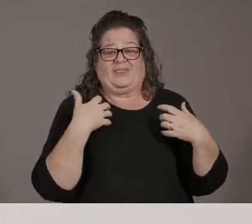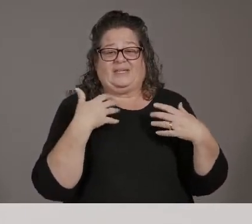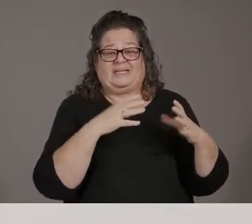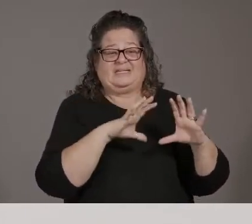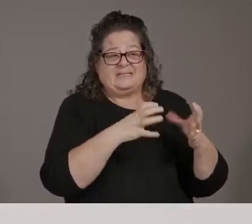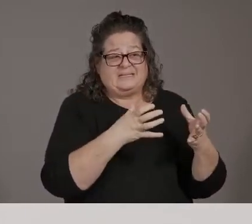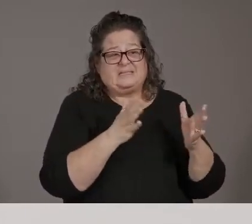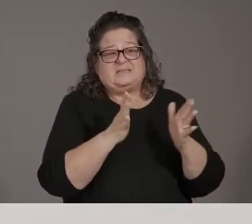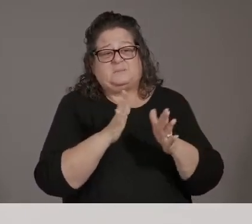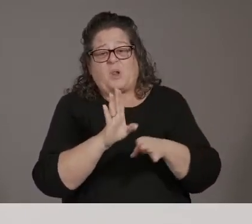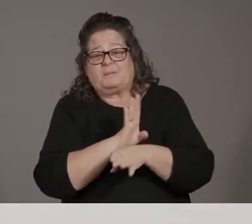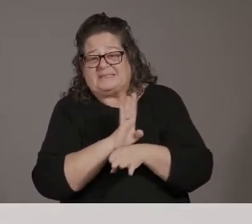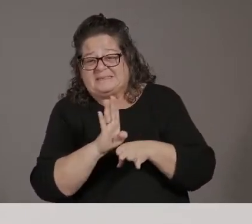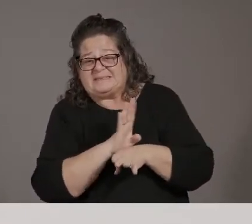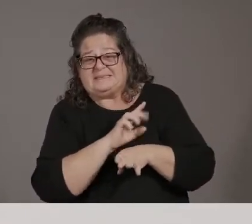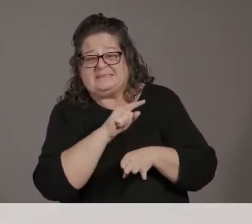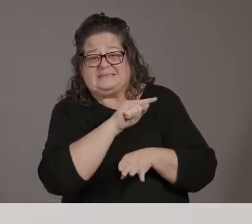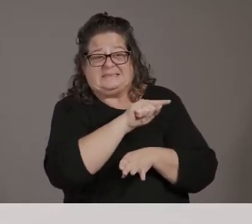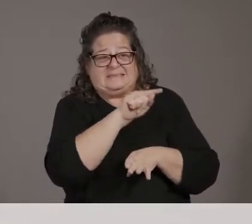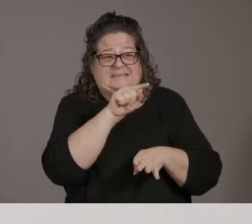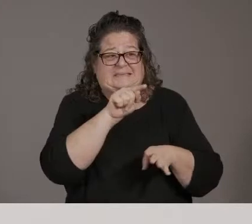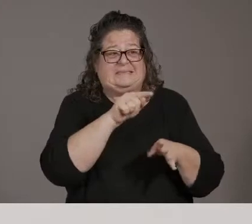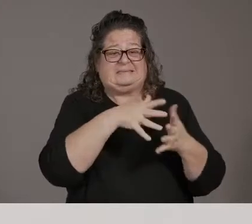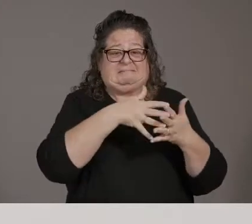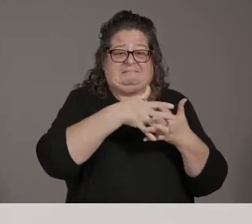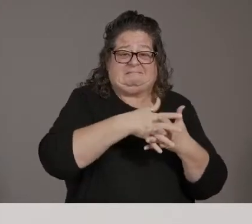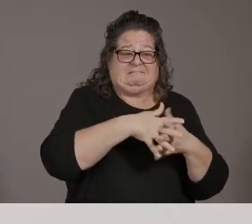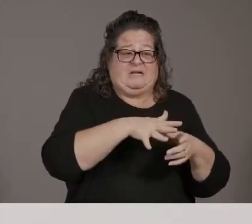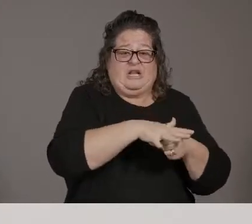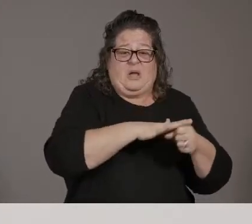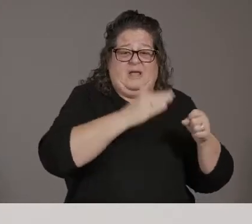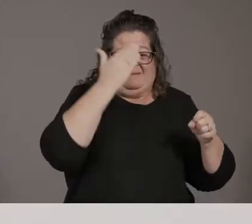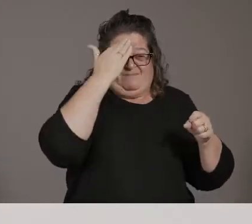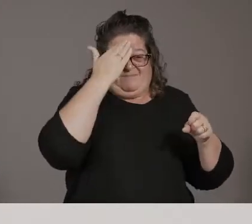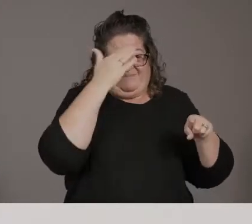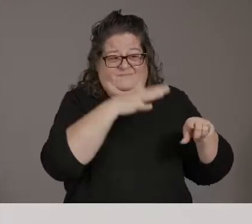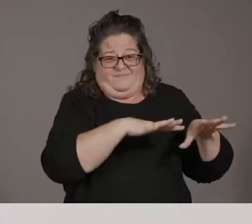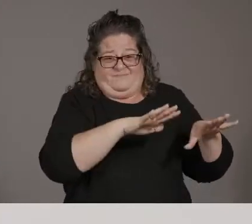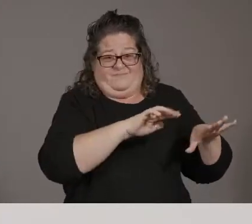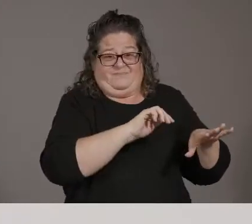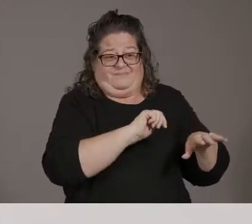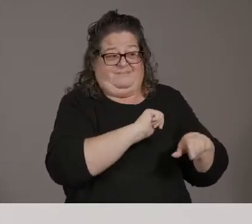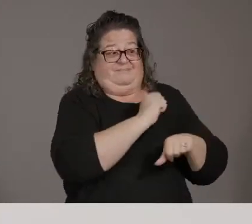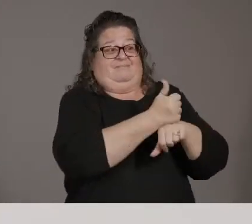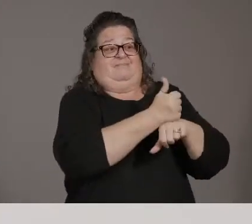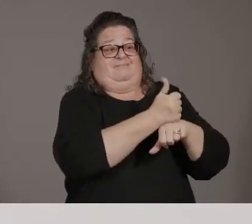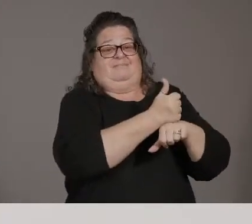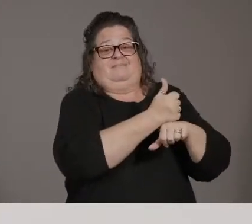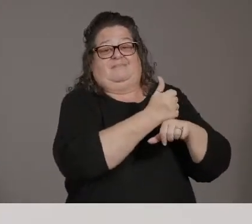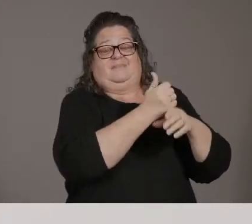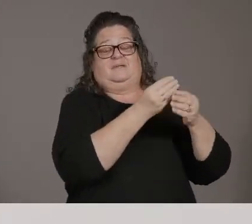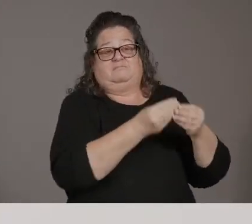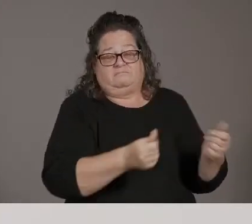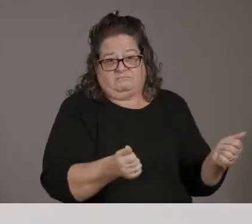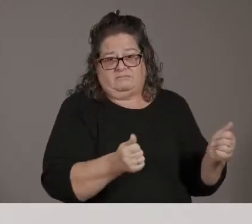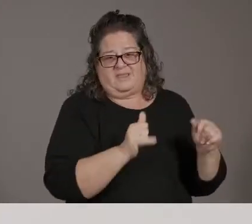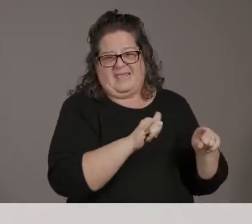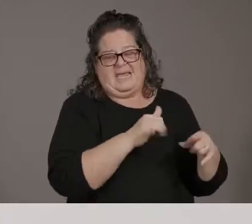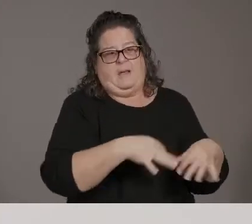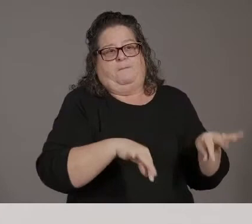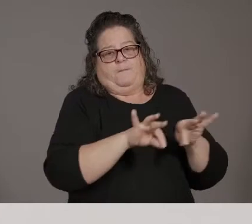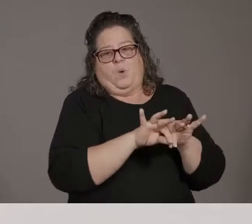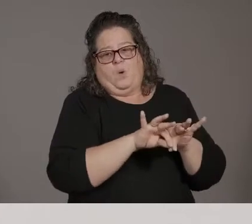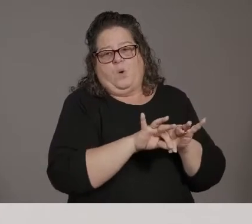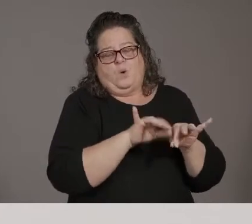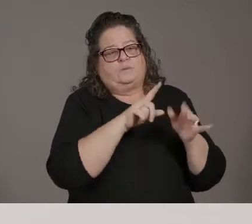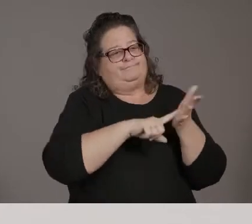community. That's going to help reduce barriers. But yes, that still is a very important strategy that we are working on. Thank you. You're